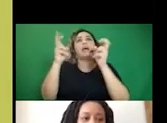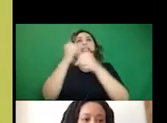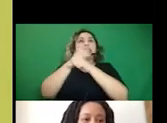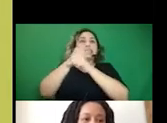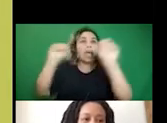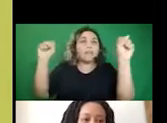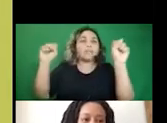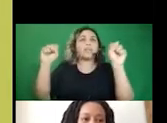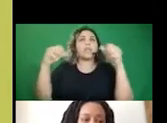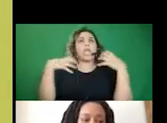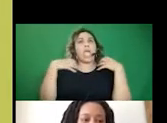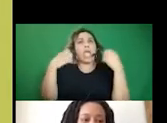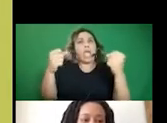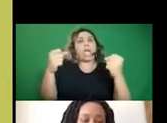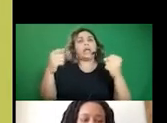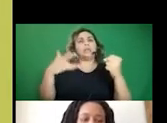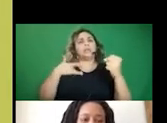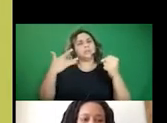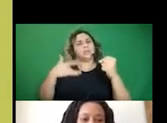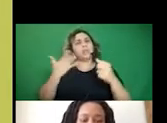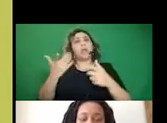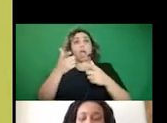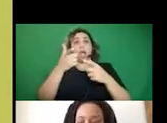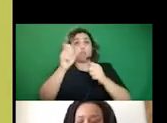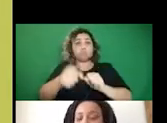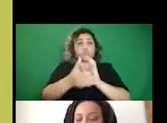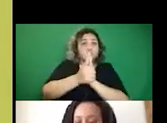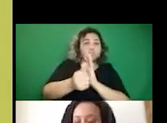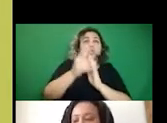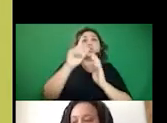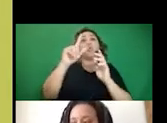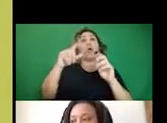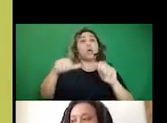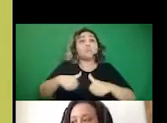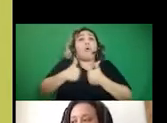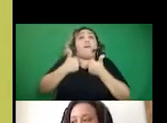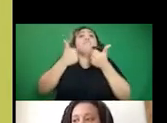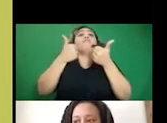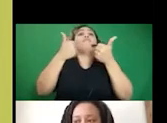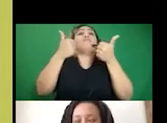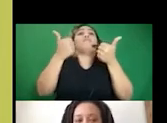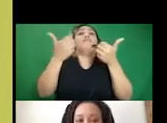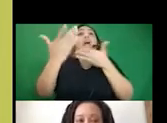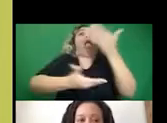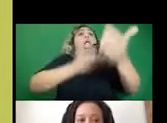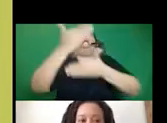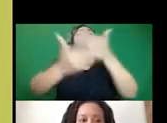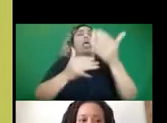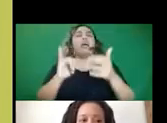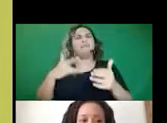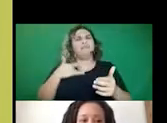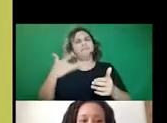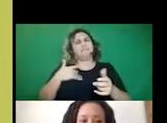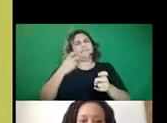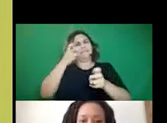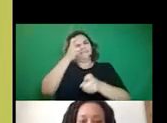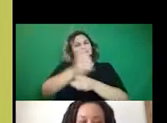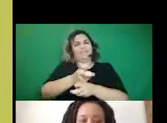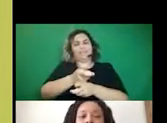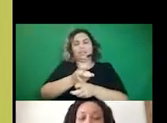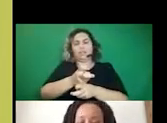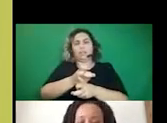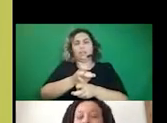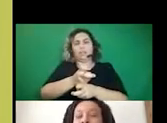health, wellbeing, ability to like survive. Um, that just like felt harder to say, like,